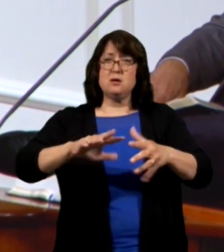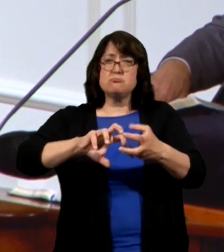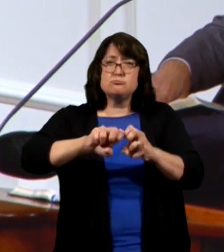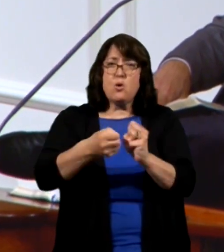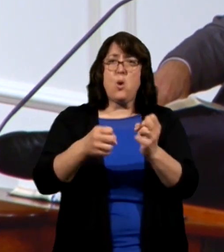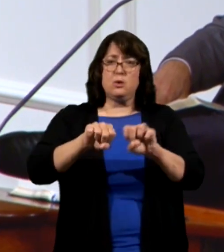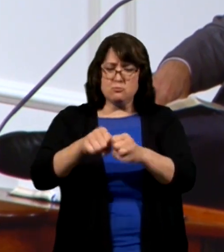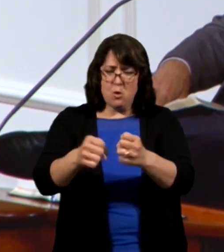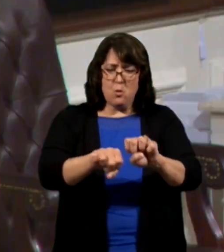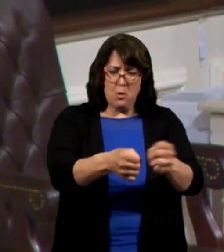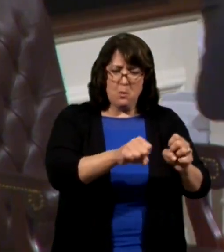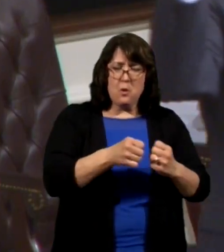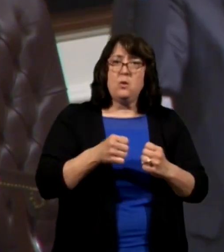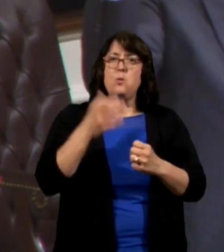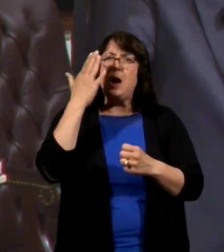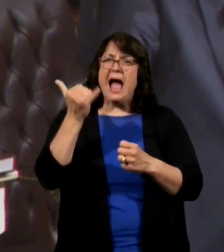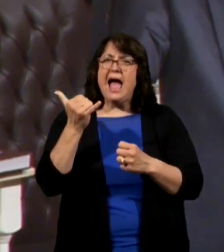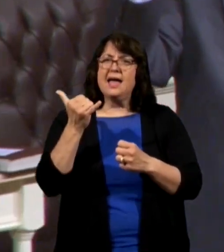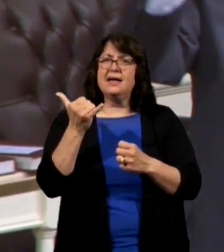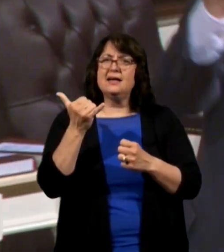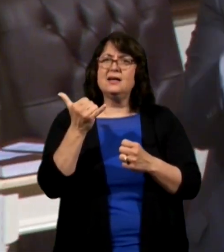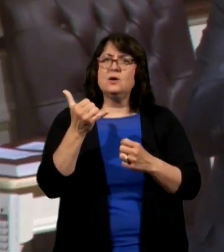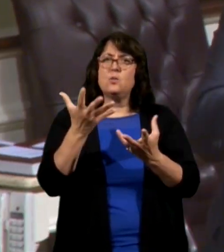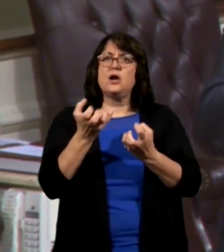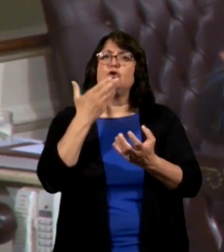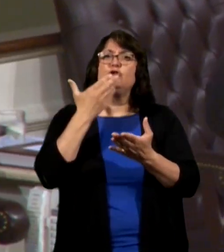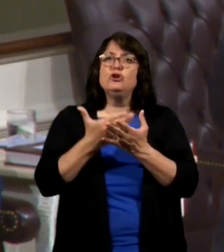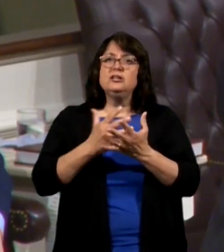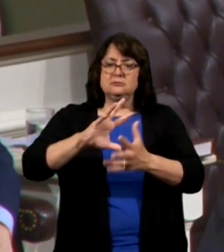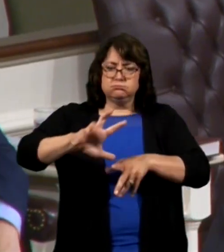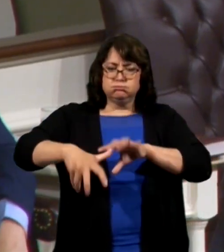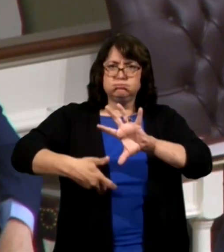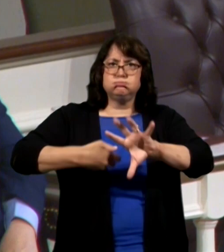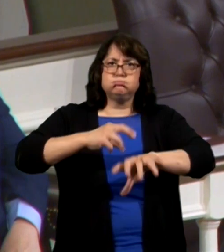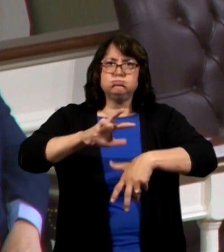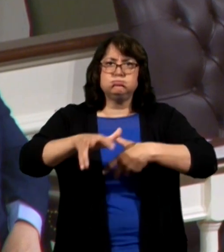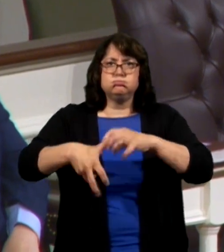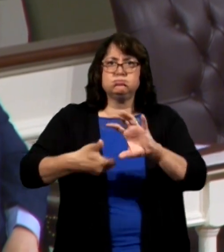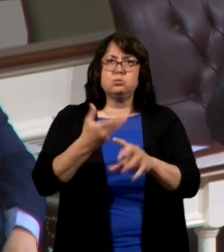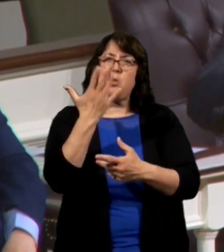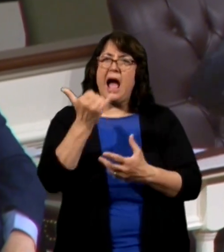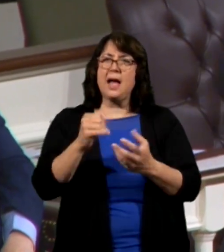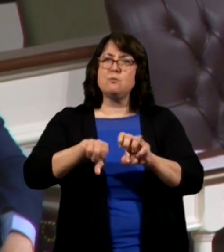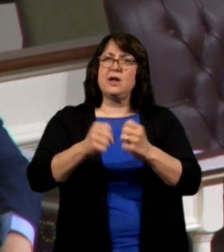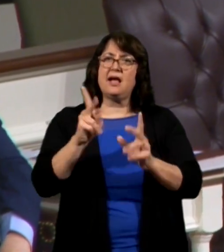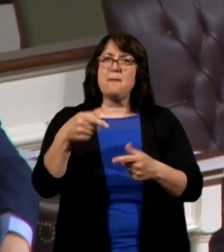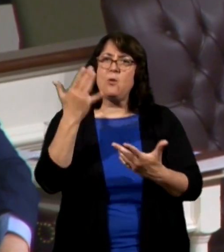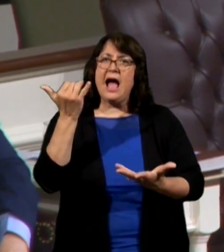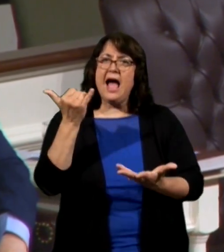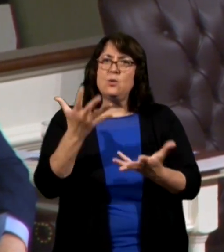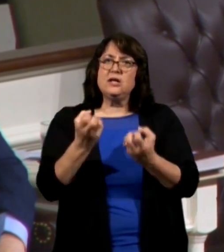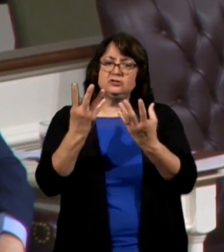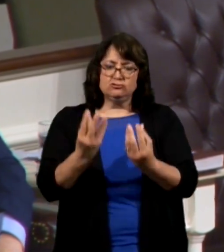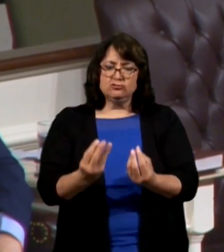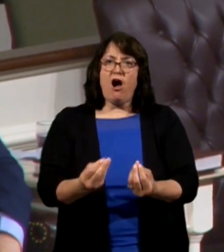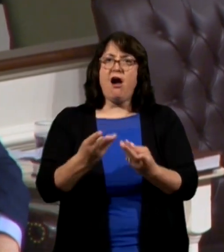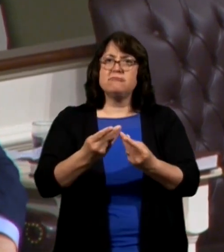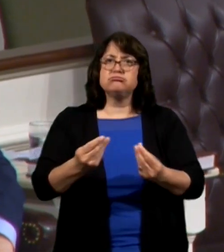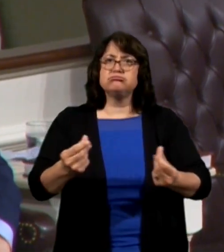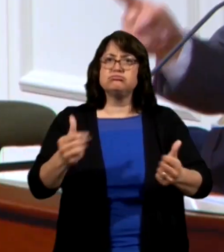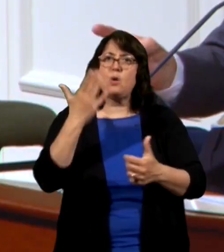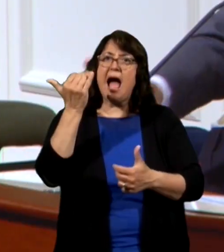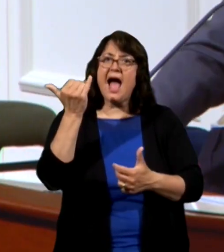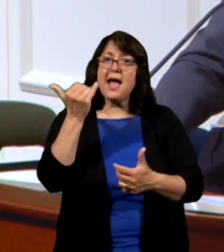broken up why why do we want good tilth in the soil why do we want it to break up why do we want it to be soft and crumbly